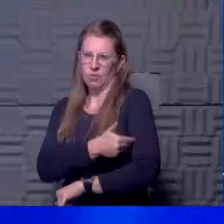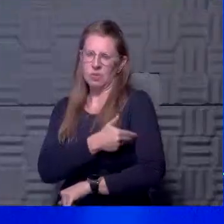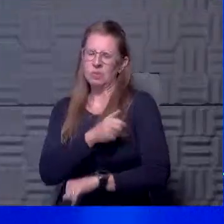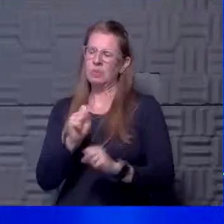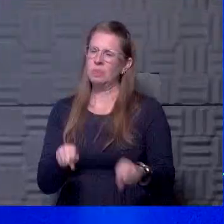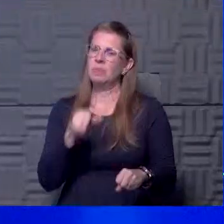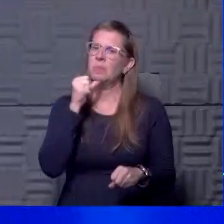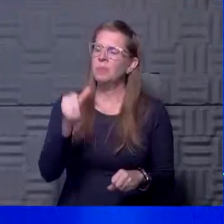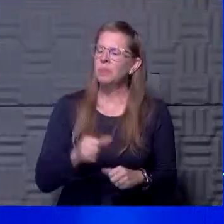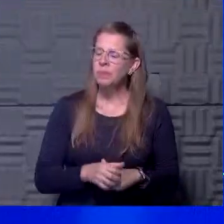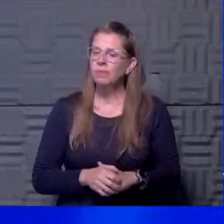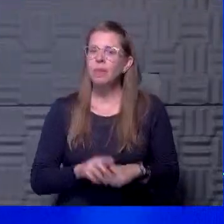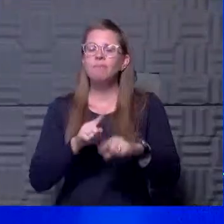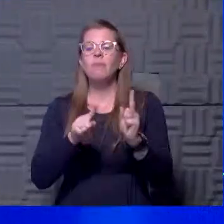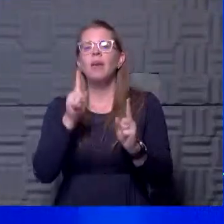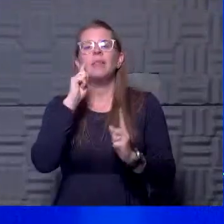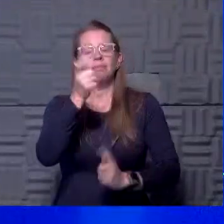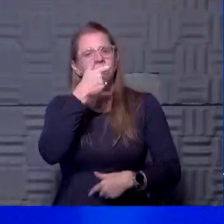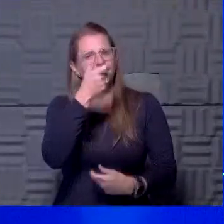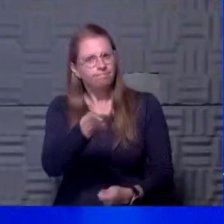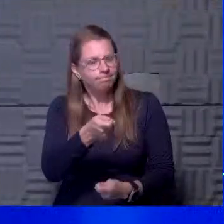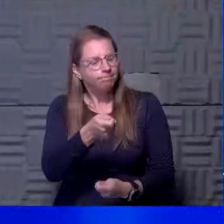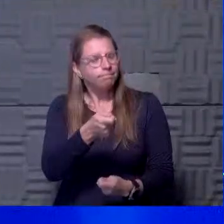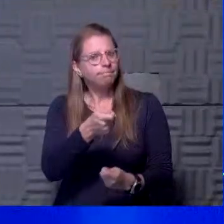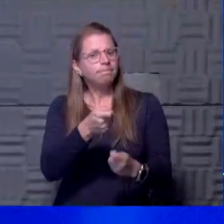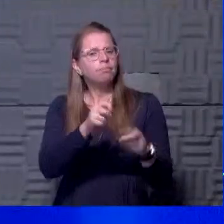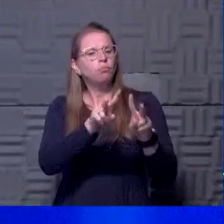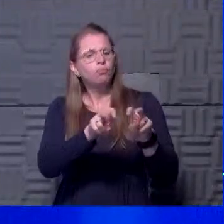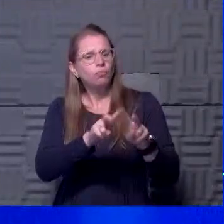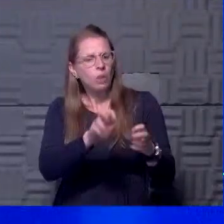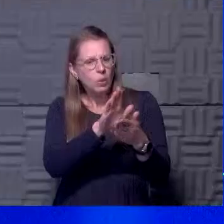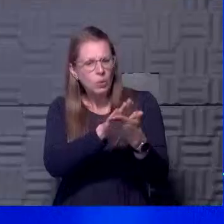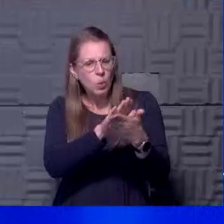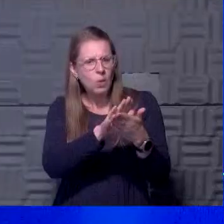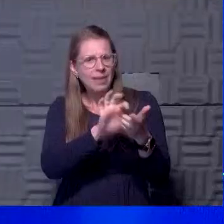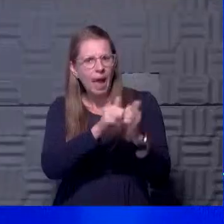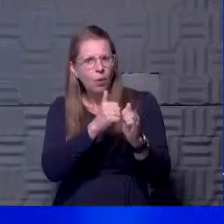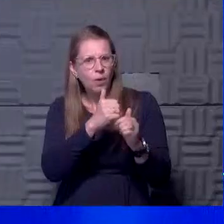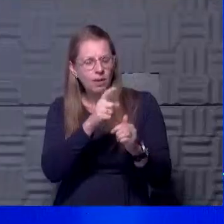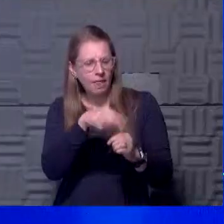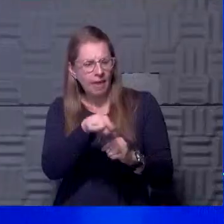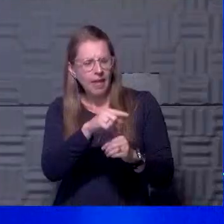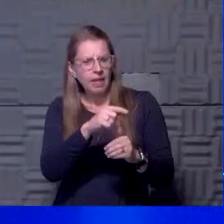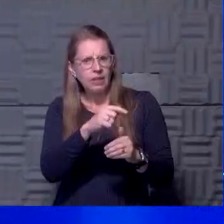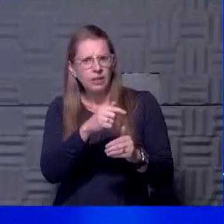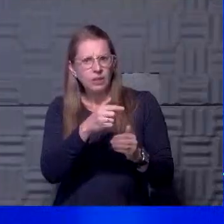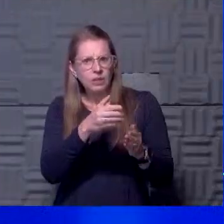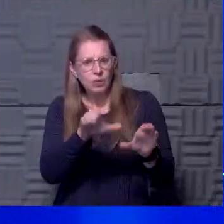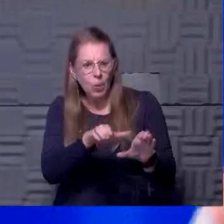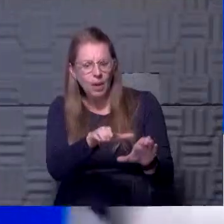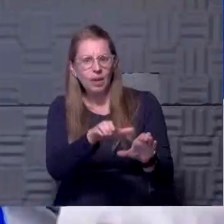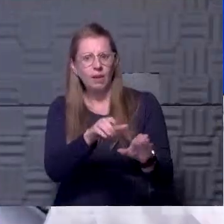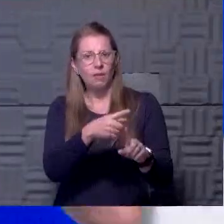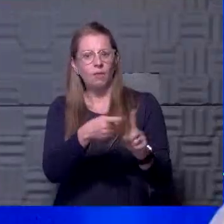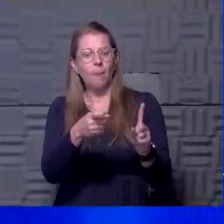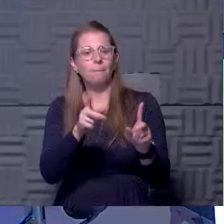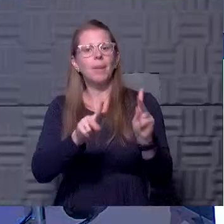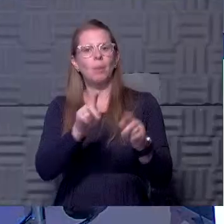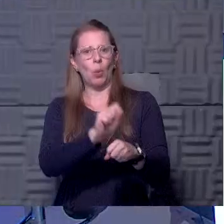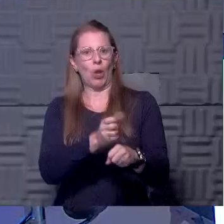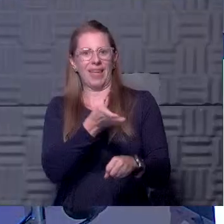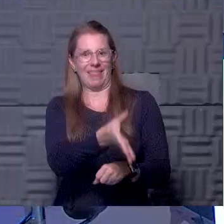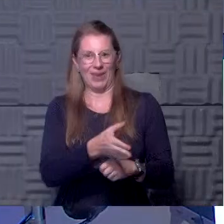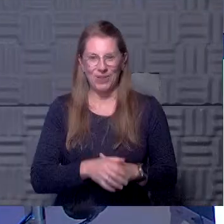uh, report to, but I think it's an interesting way of being able to look at how schools are doing from the vision and the lens of the people that are working at the school. Yeah,